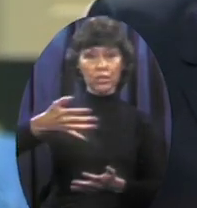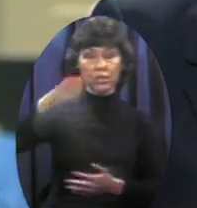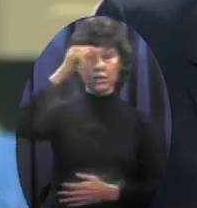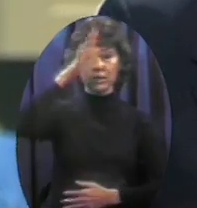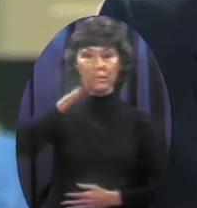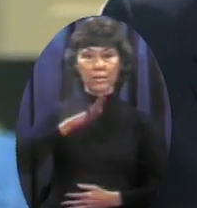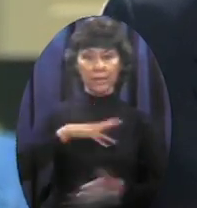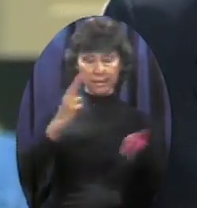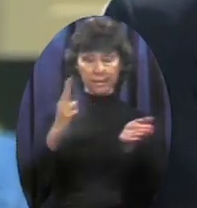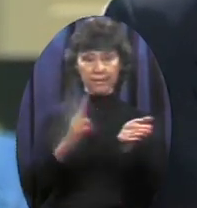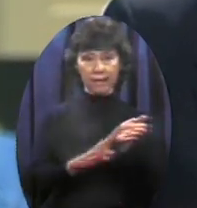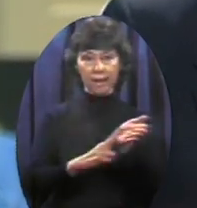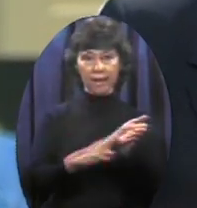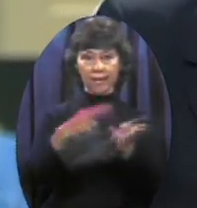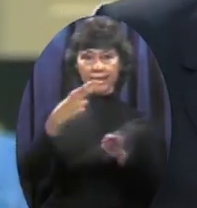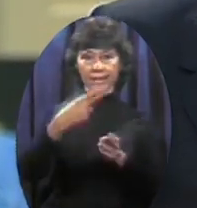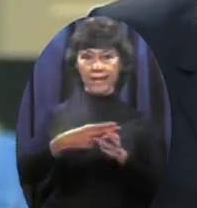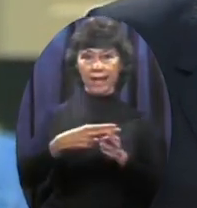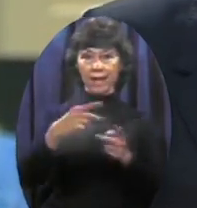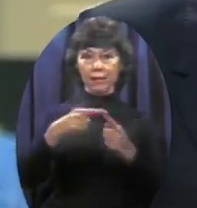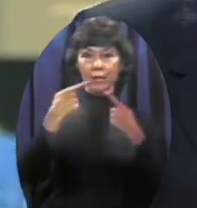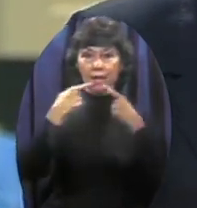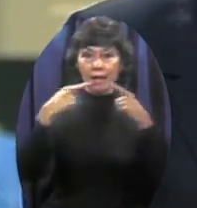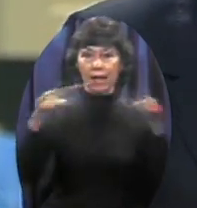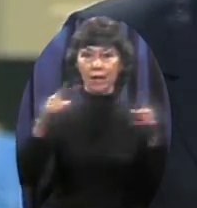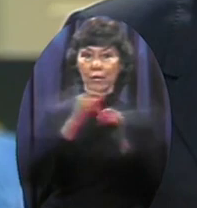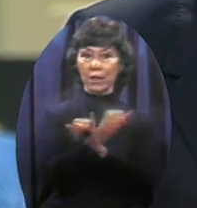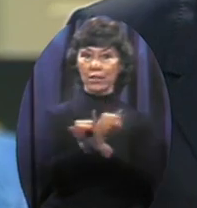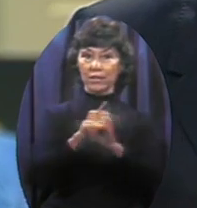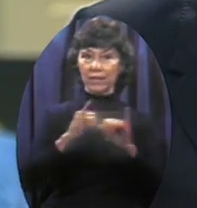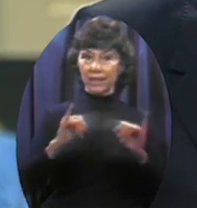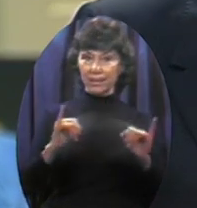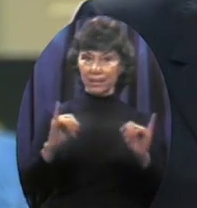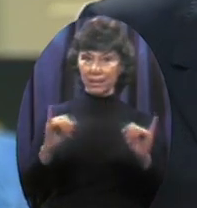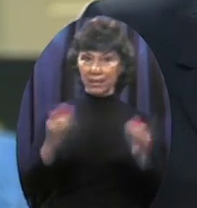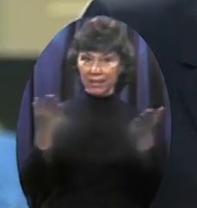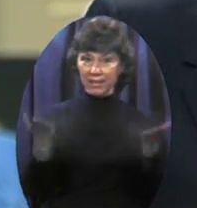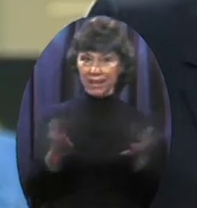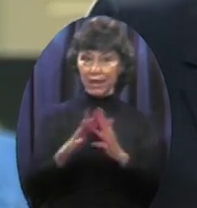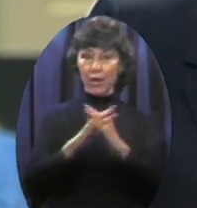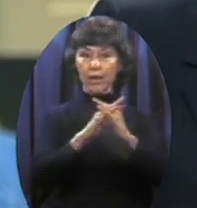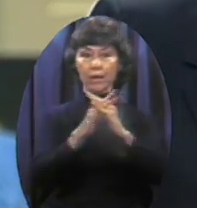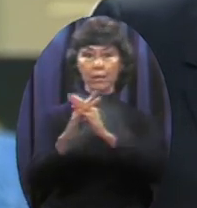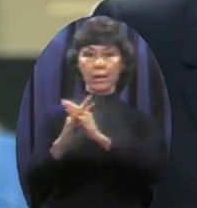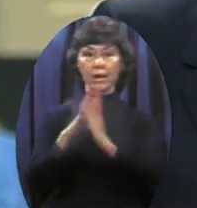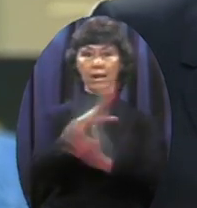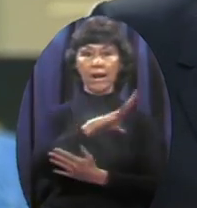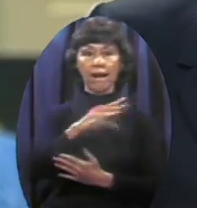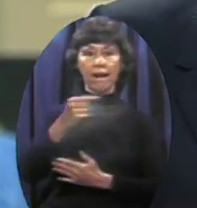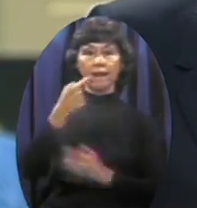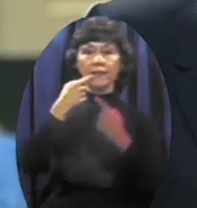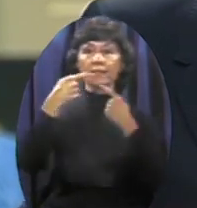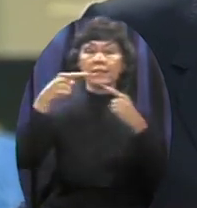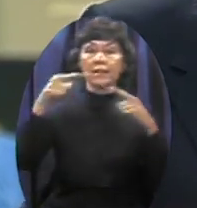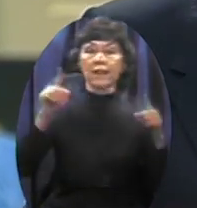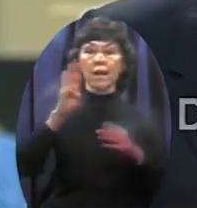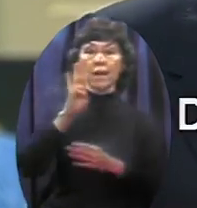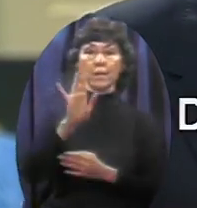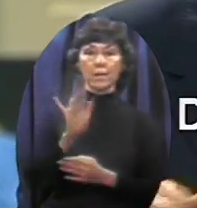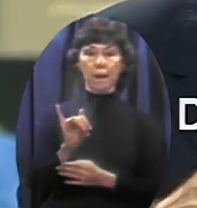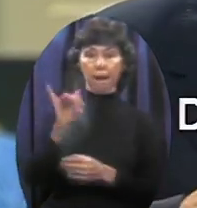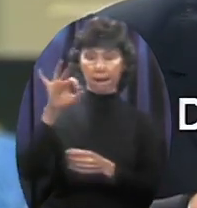affixed their signatures to the Declaration of Independence and declared by unanimous vote